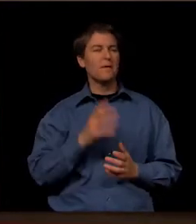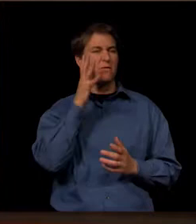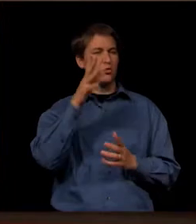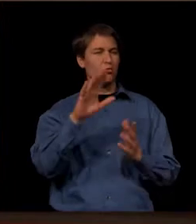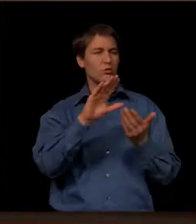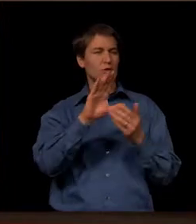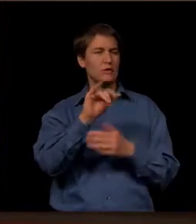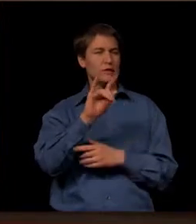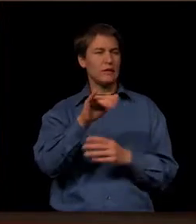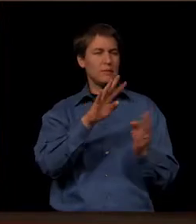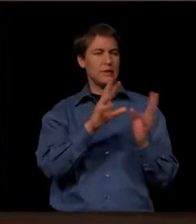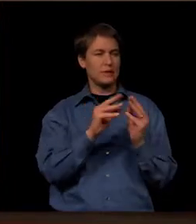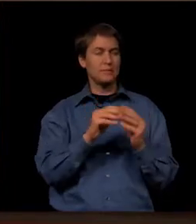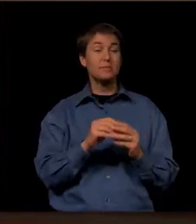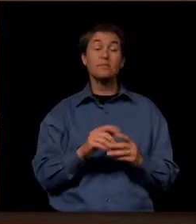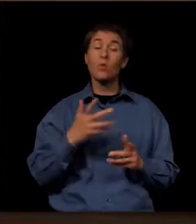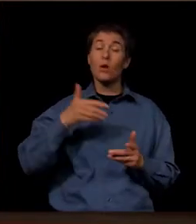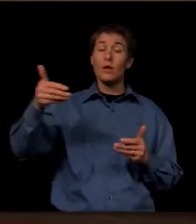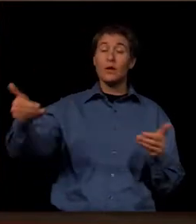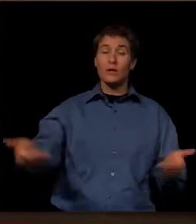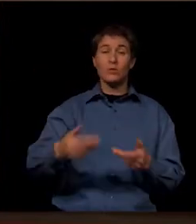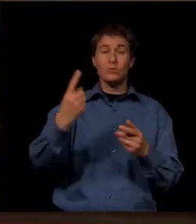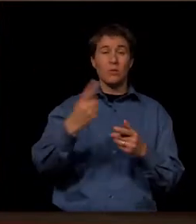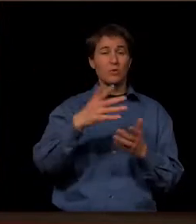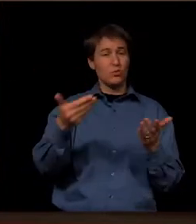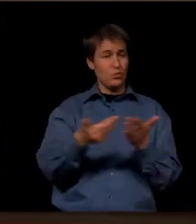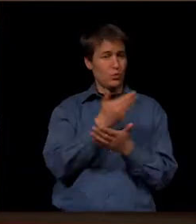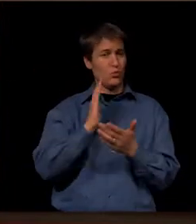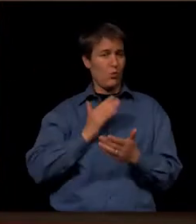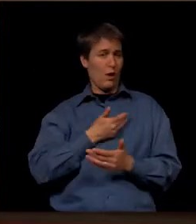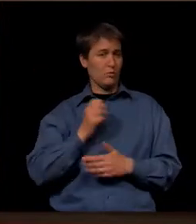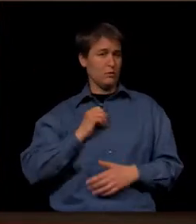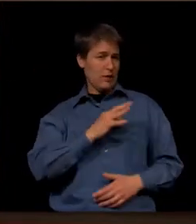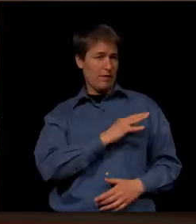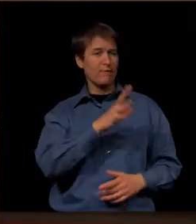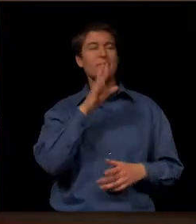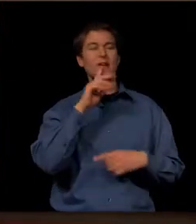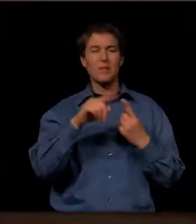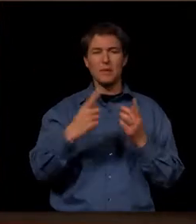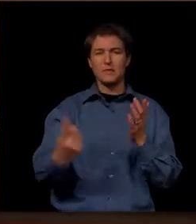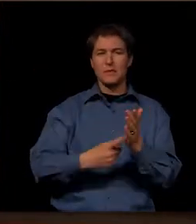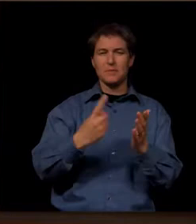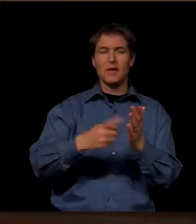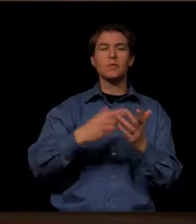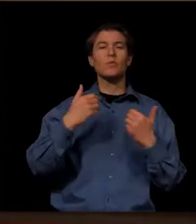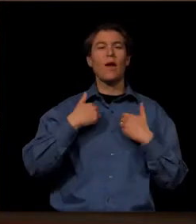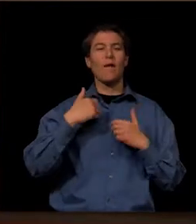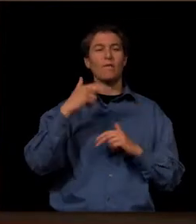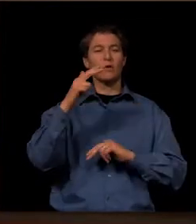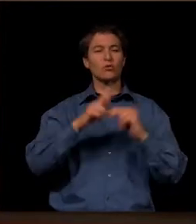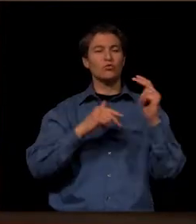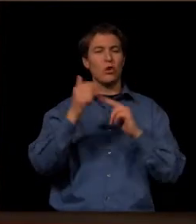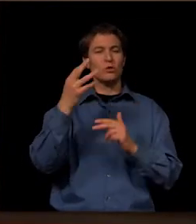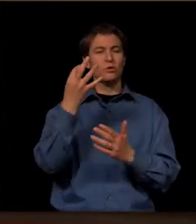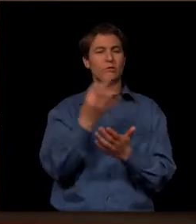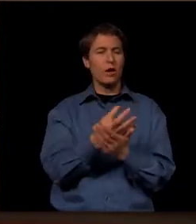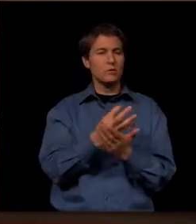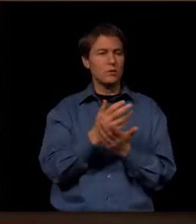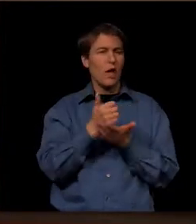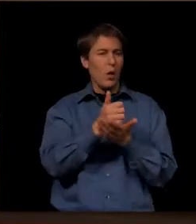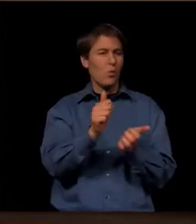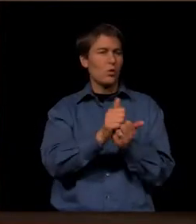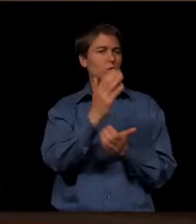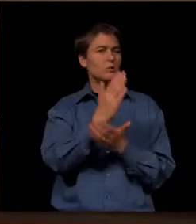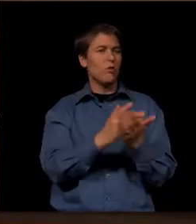I want to introduce somebody who's in the audience tonight, new to our staff. We've talked in the past about how sometimes we utilize construction funds to help with some of our